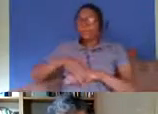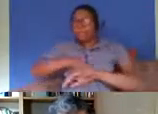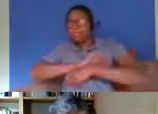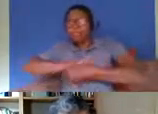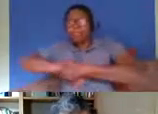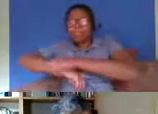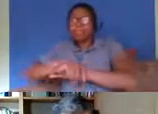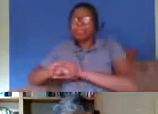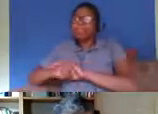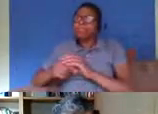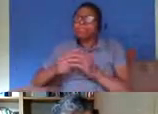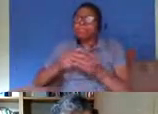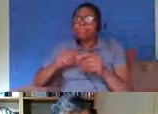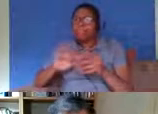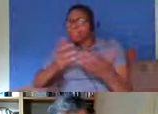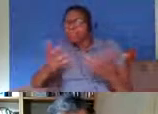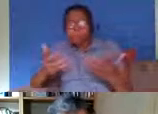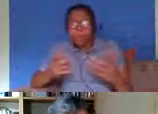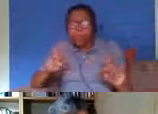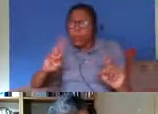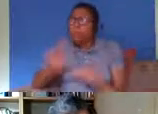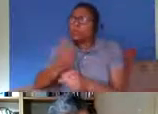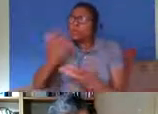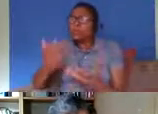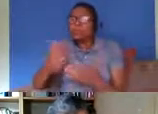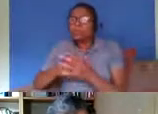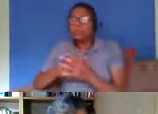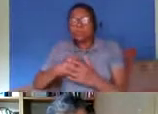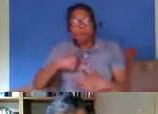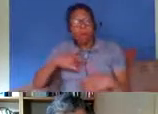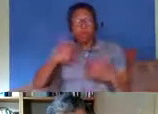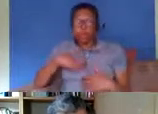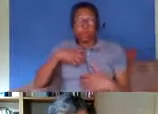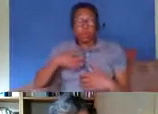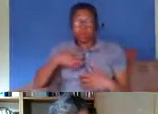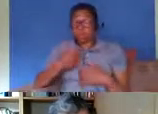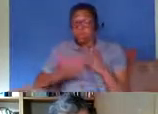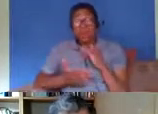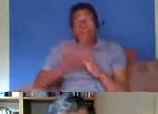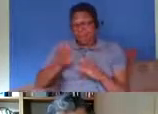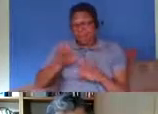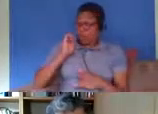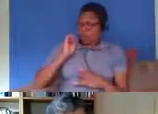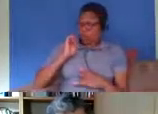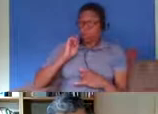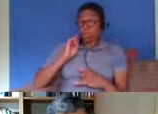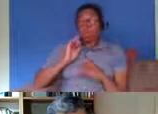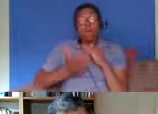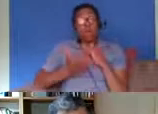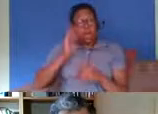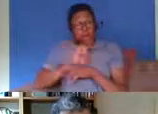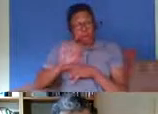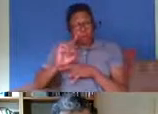it is shocking to us that at the end of last week that's the end of june we